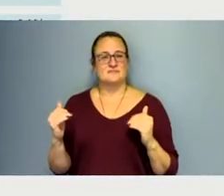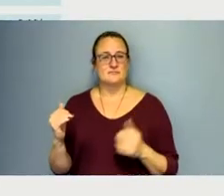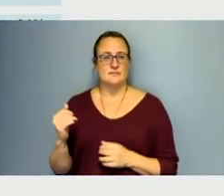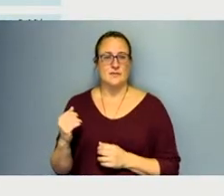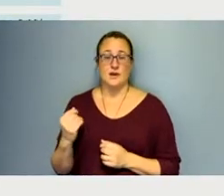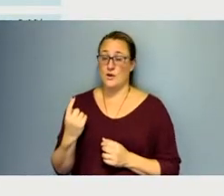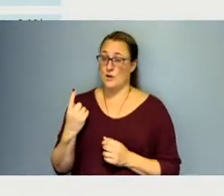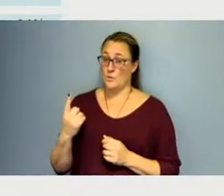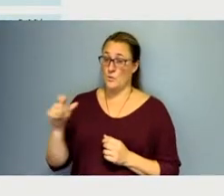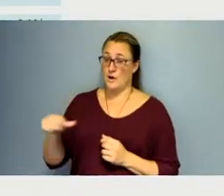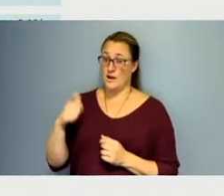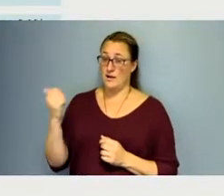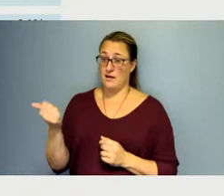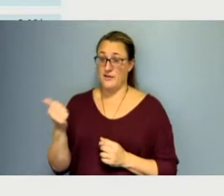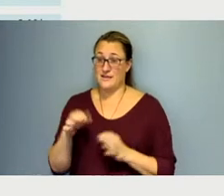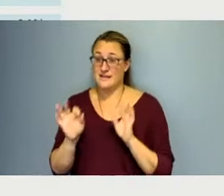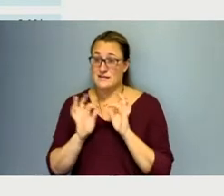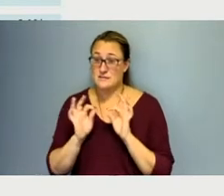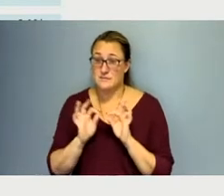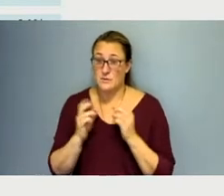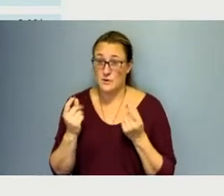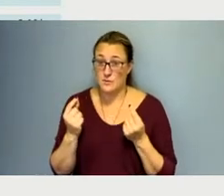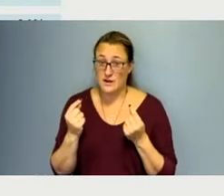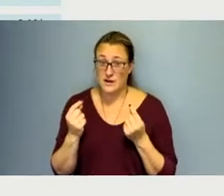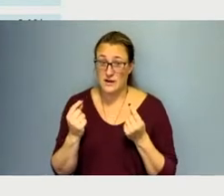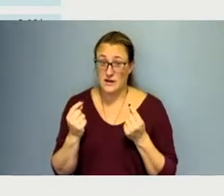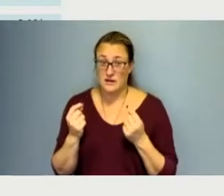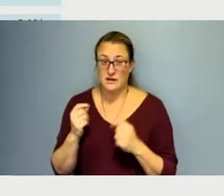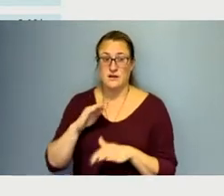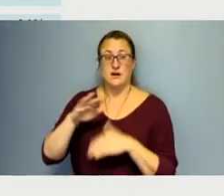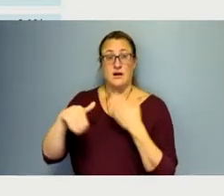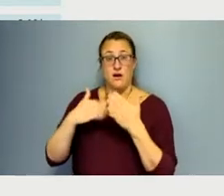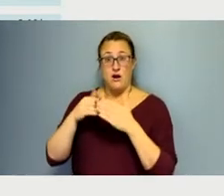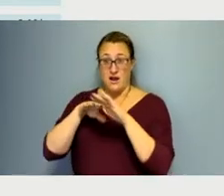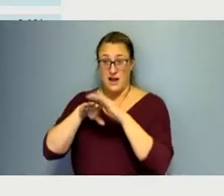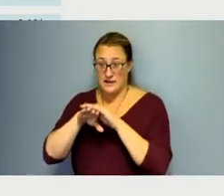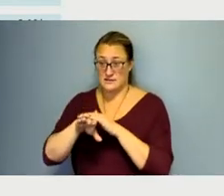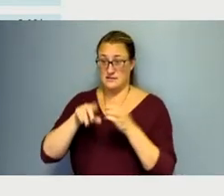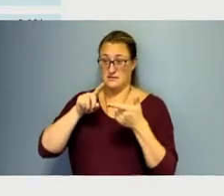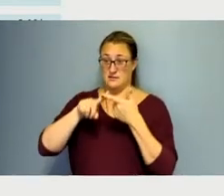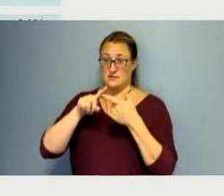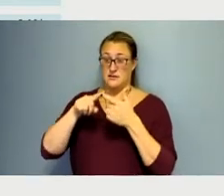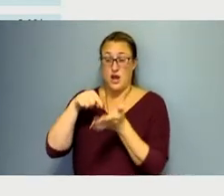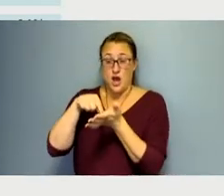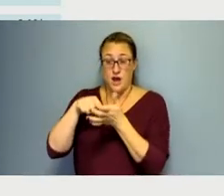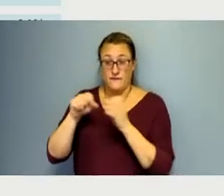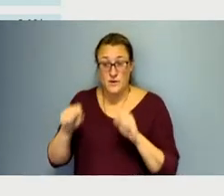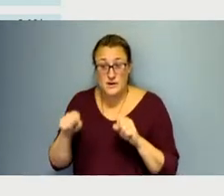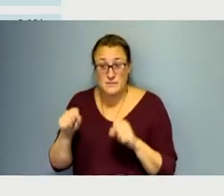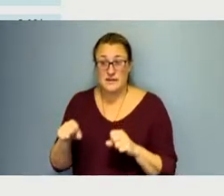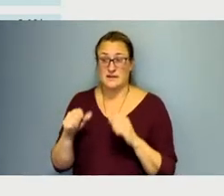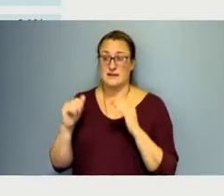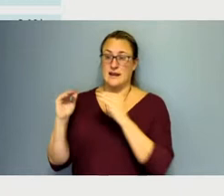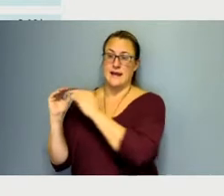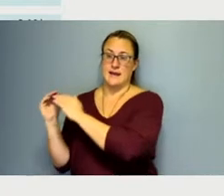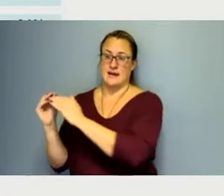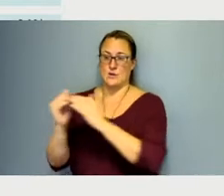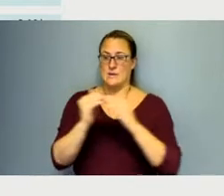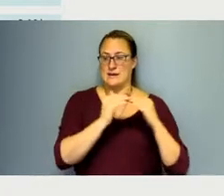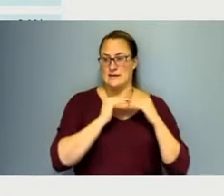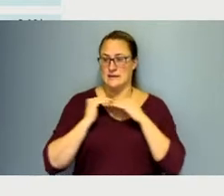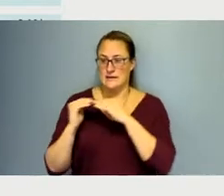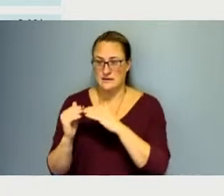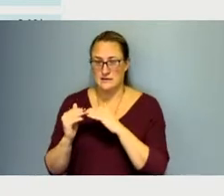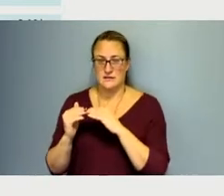is of importance to me is making sure that we have access, affordability, and equity. We want to make sure that all residents of